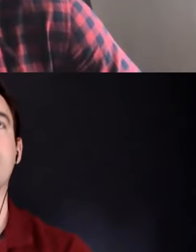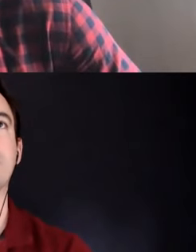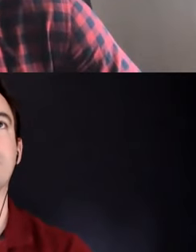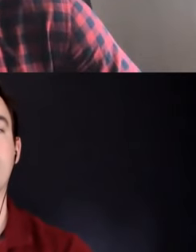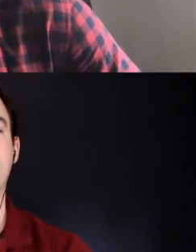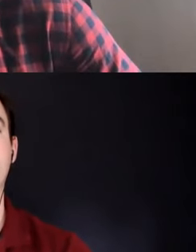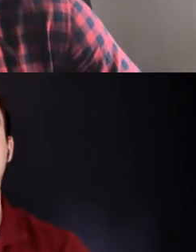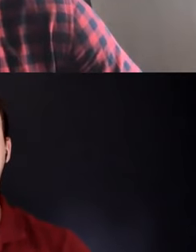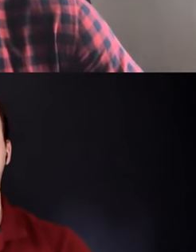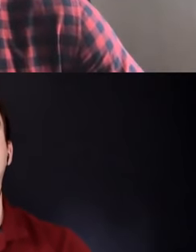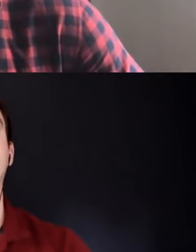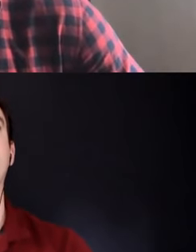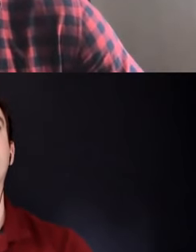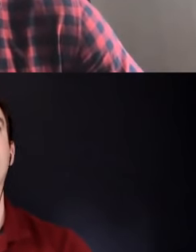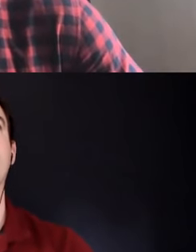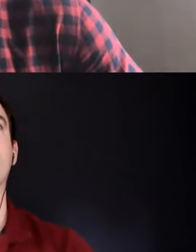will share my screen.